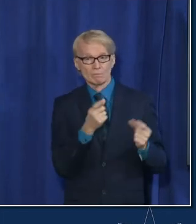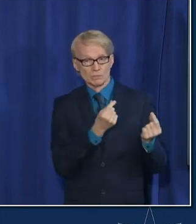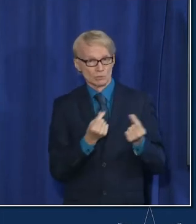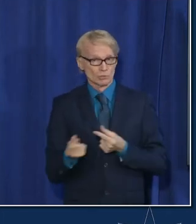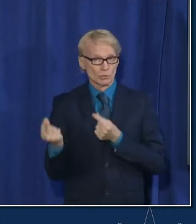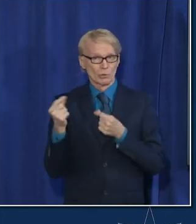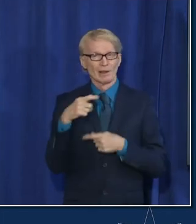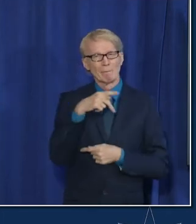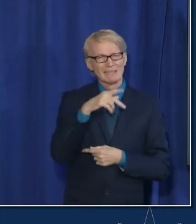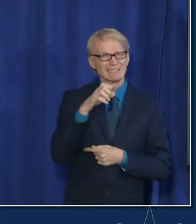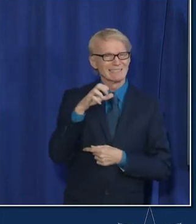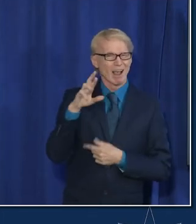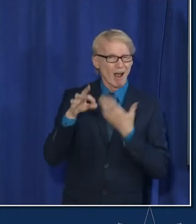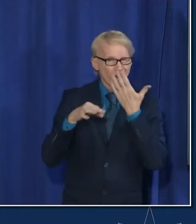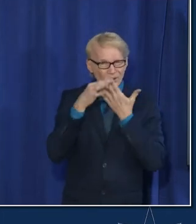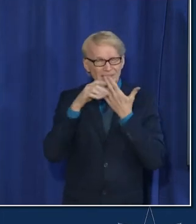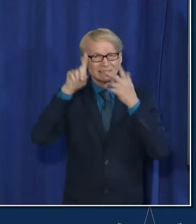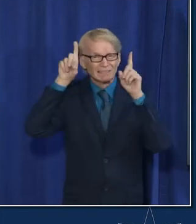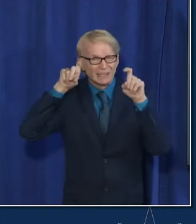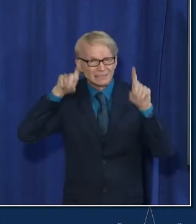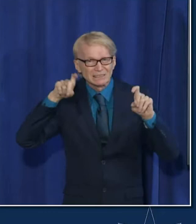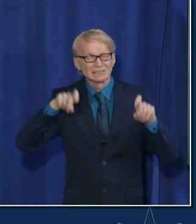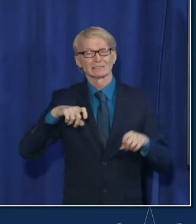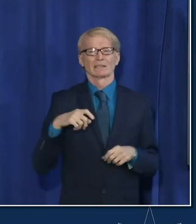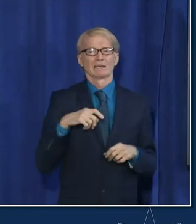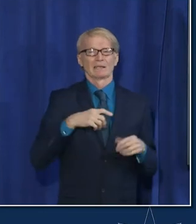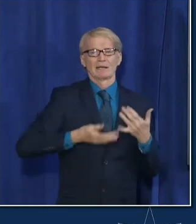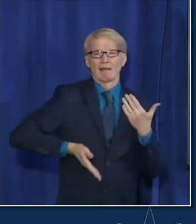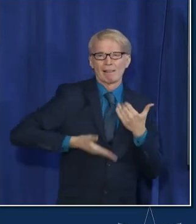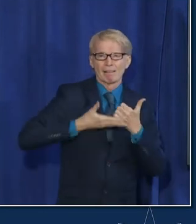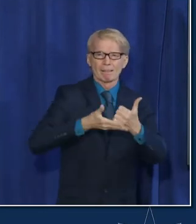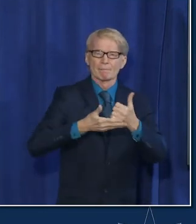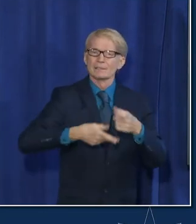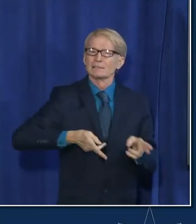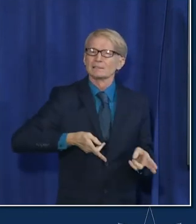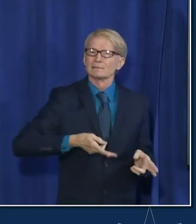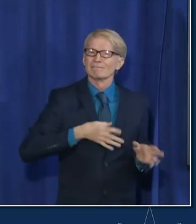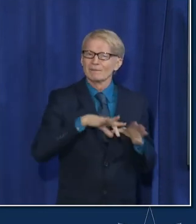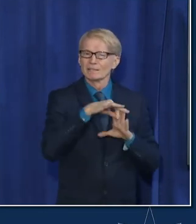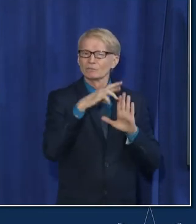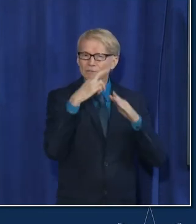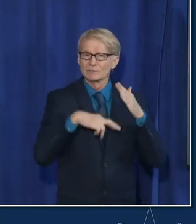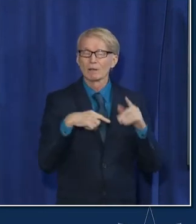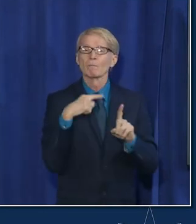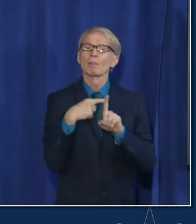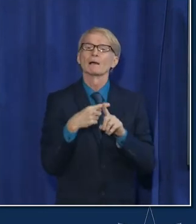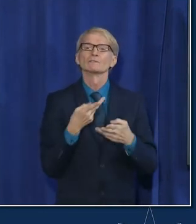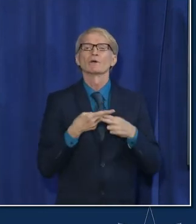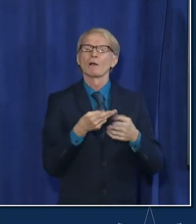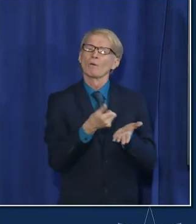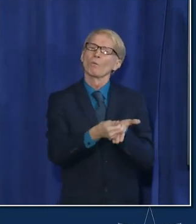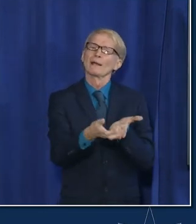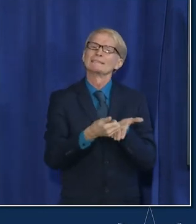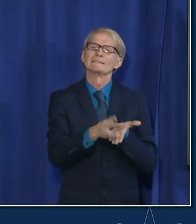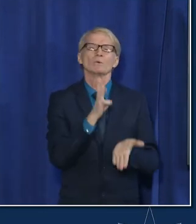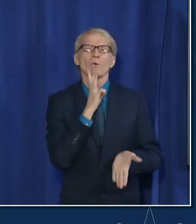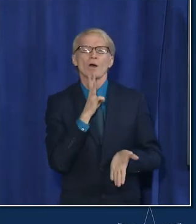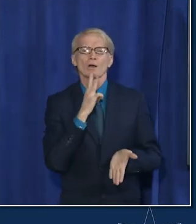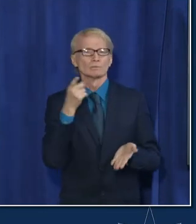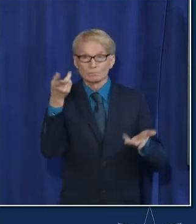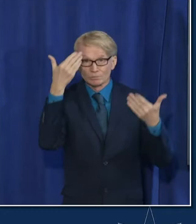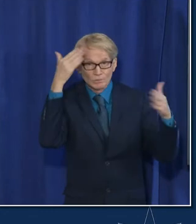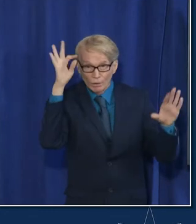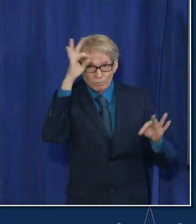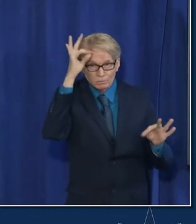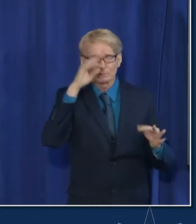additional pcrs to test that can speed it up and then we are also continuing our local wastewater sampling efforts if folks are not aware